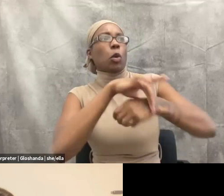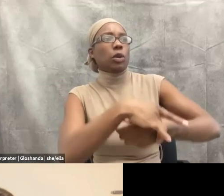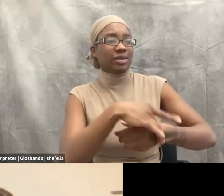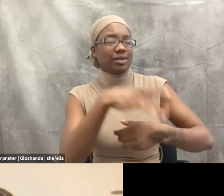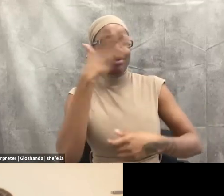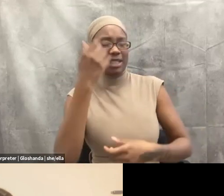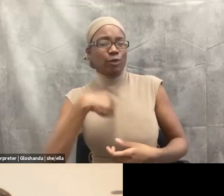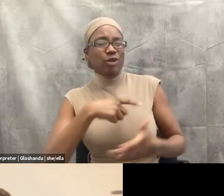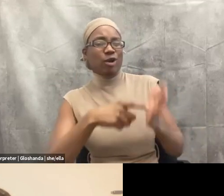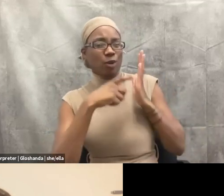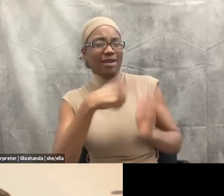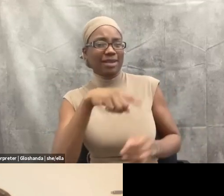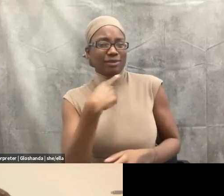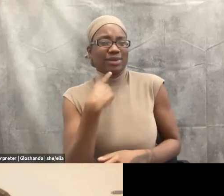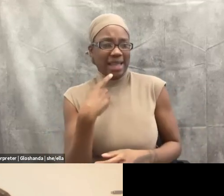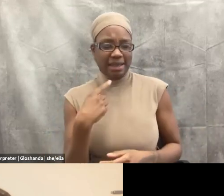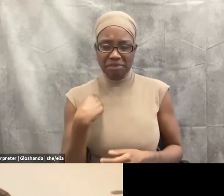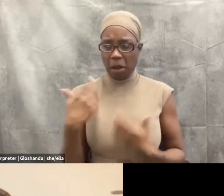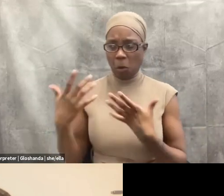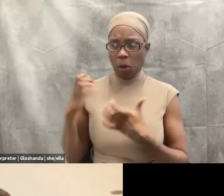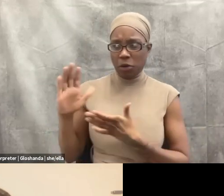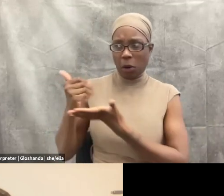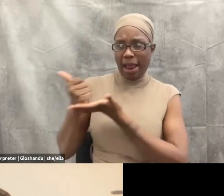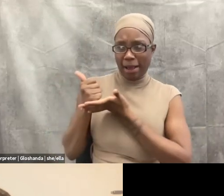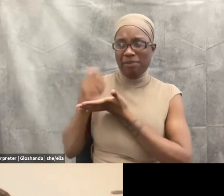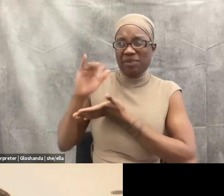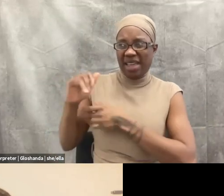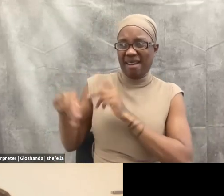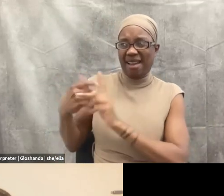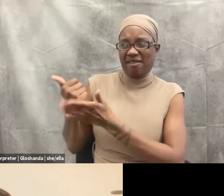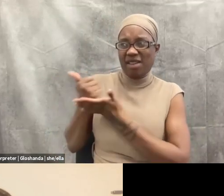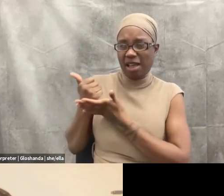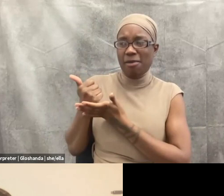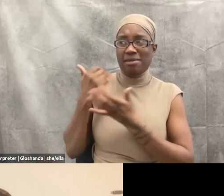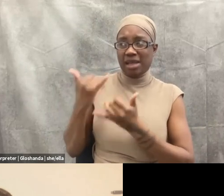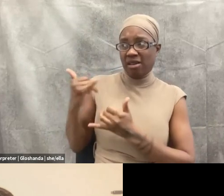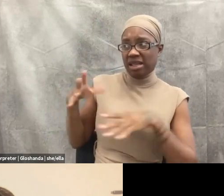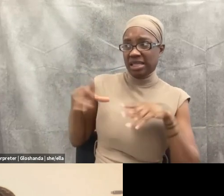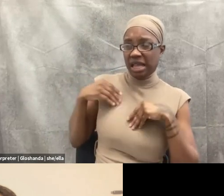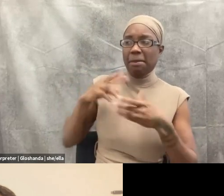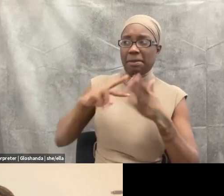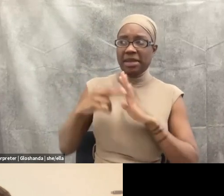wanted it and that this help was helpful in order to be considered sane enough to go back in to their communities.